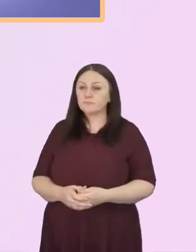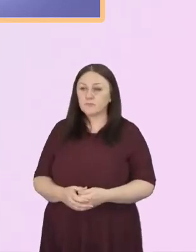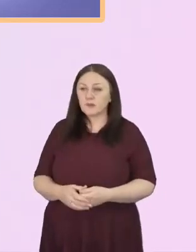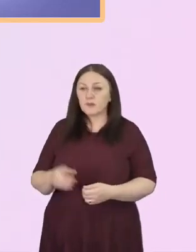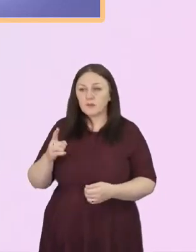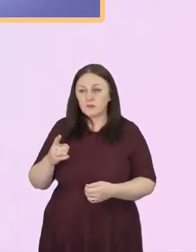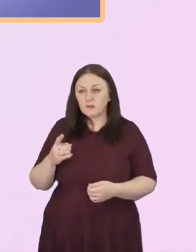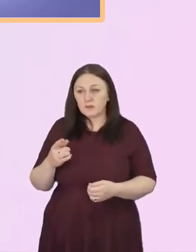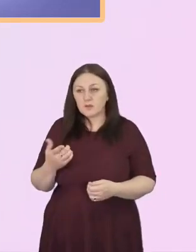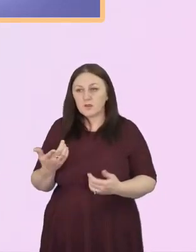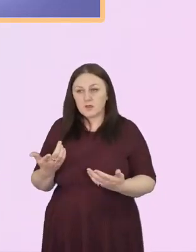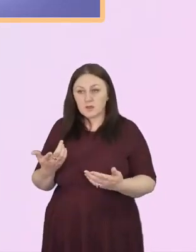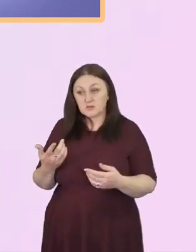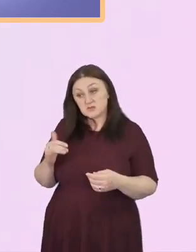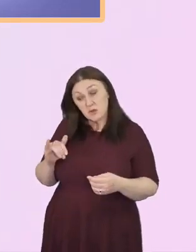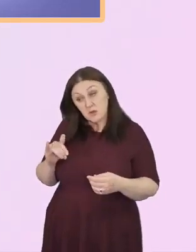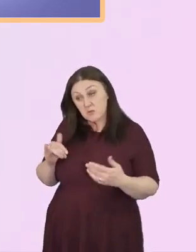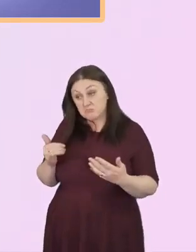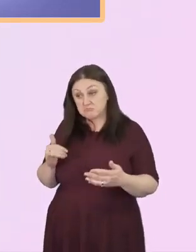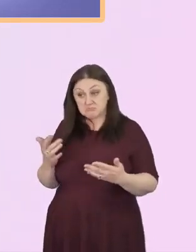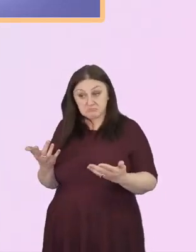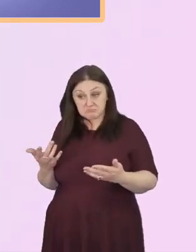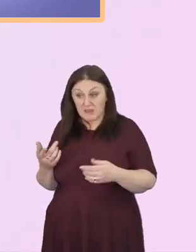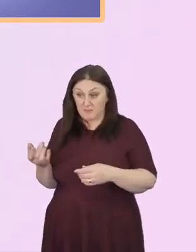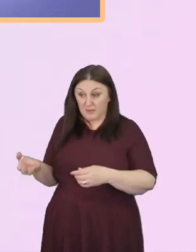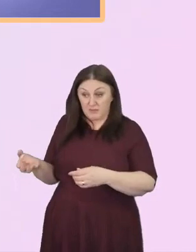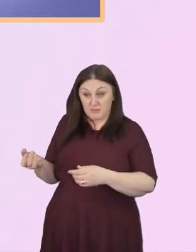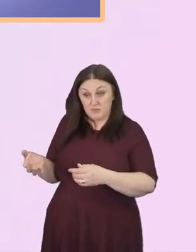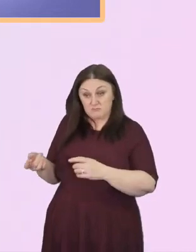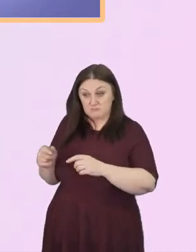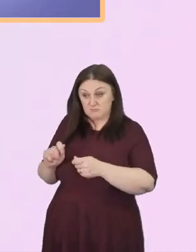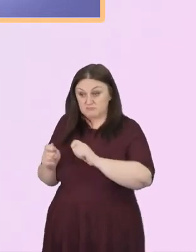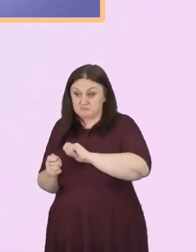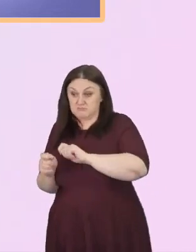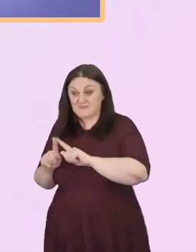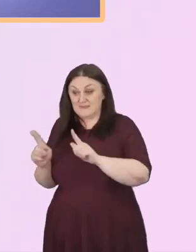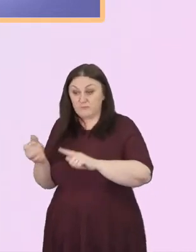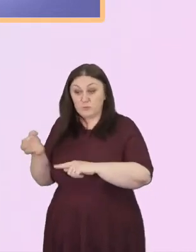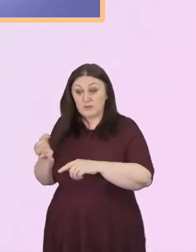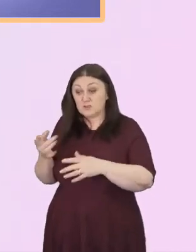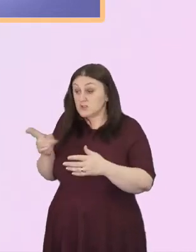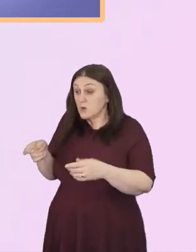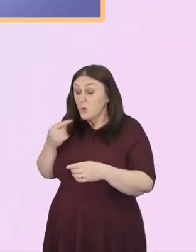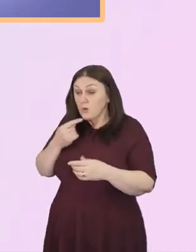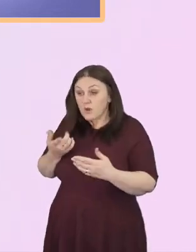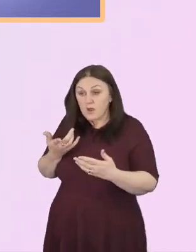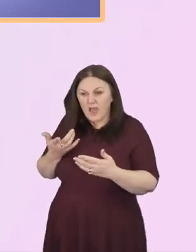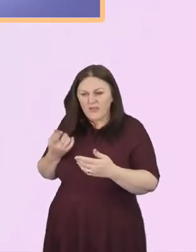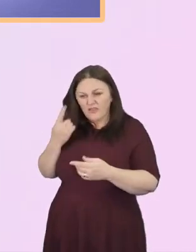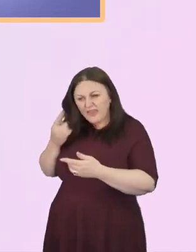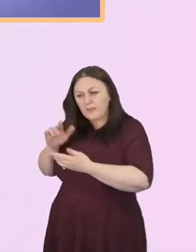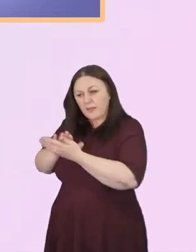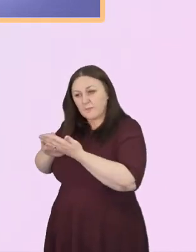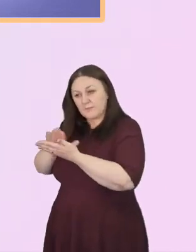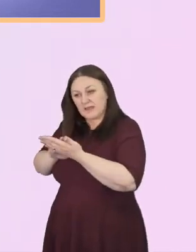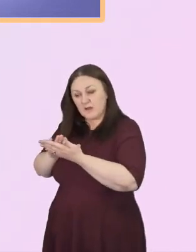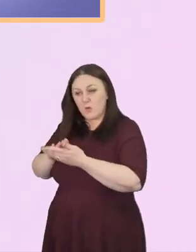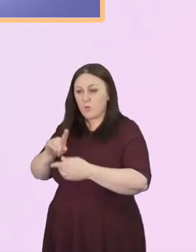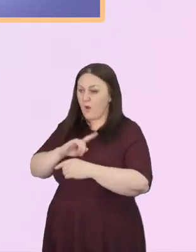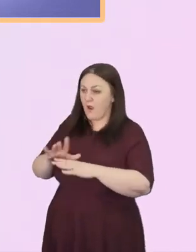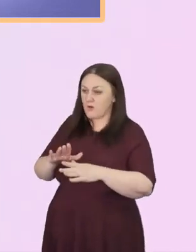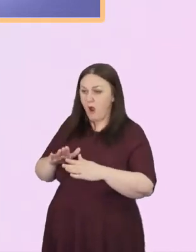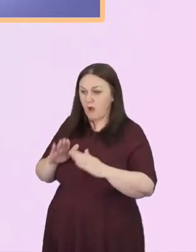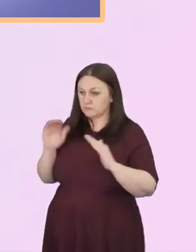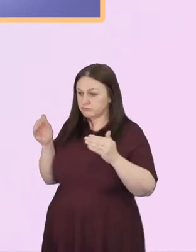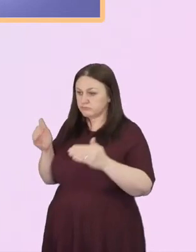we be white-centric? We are in the UK. So, wonder if Gerard and Mary might be able